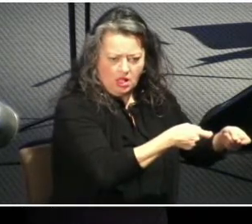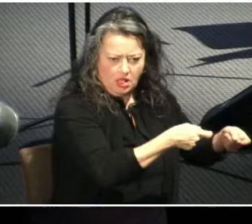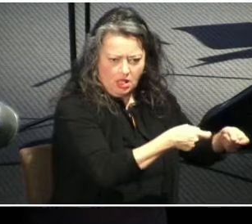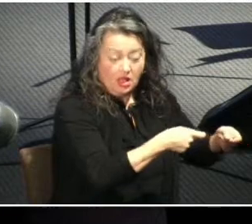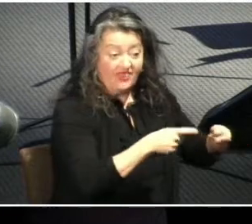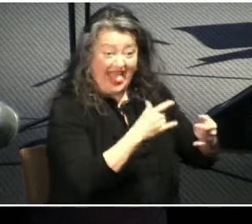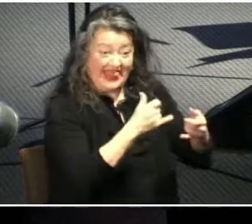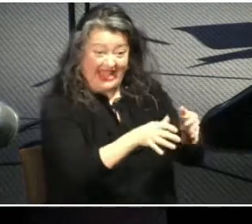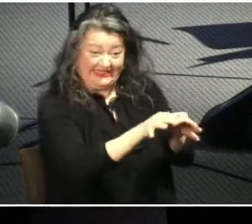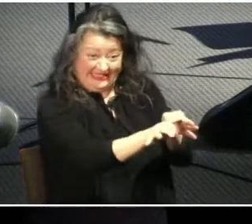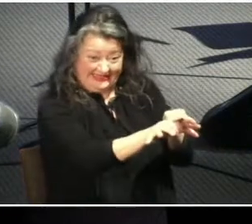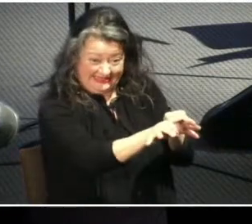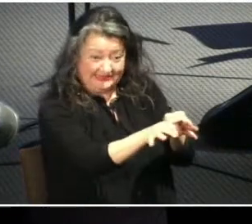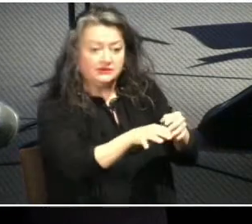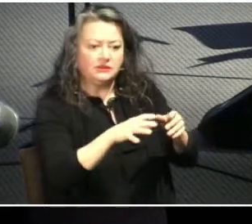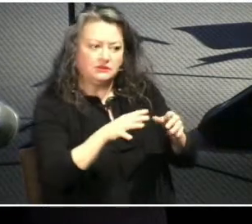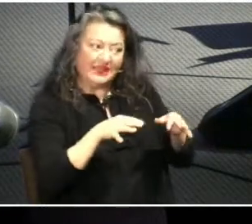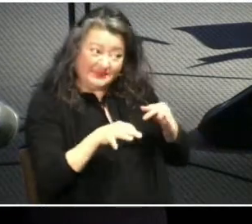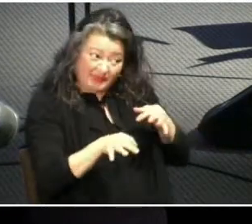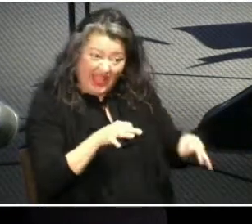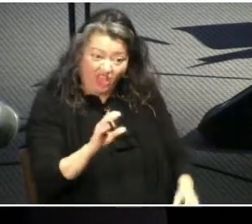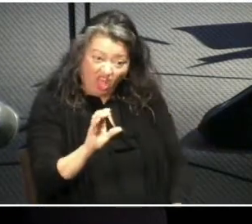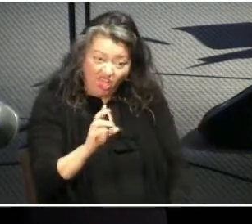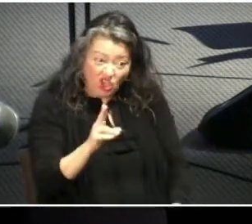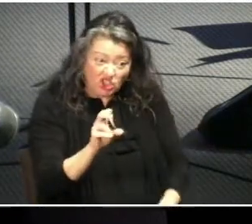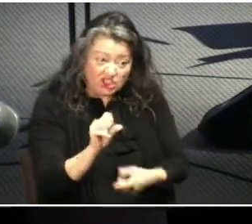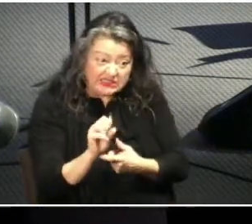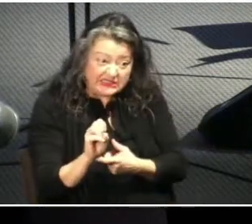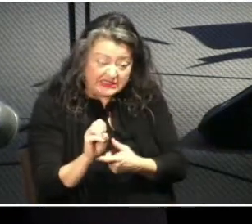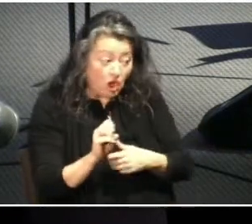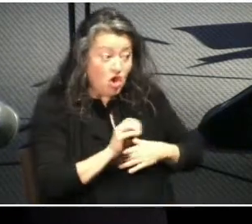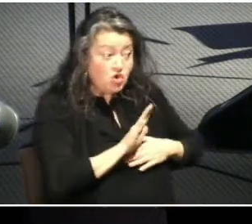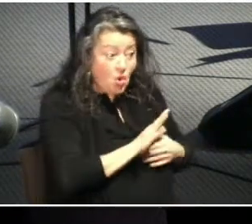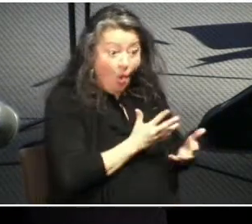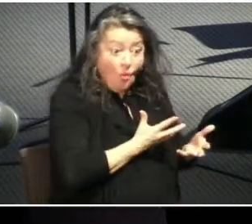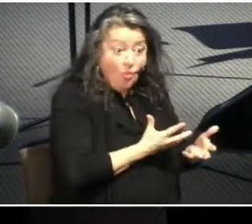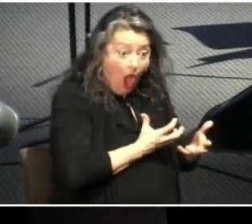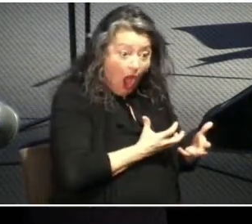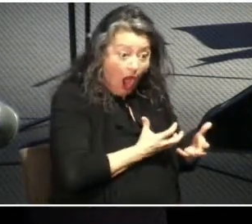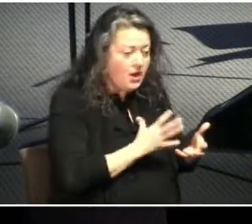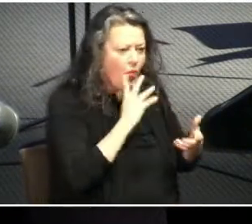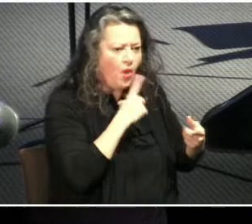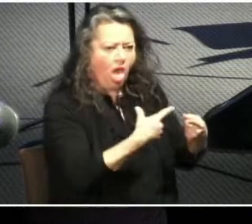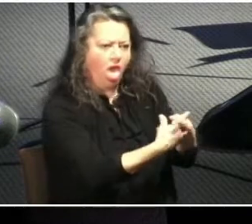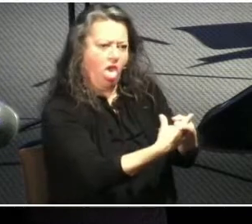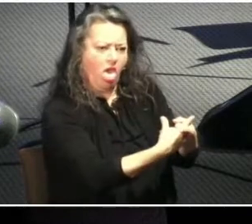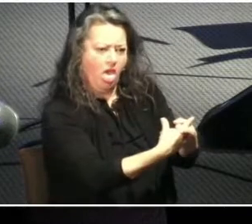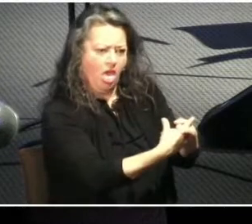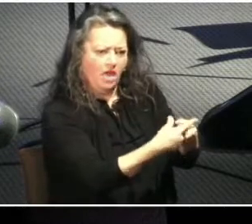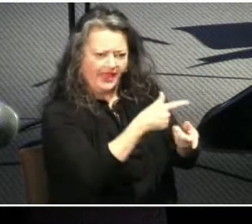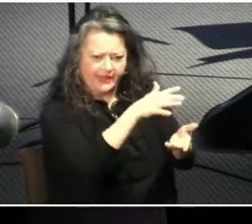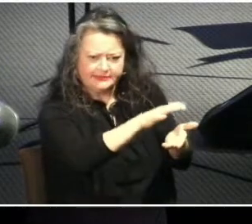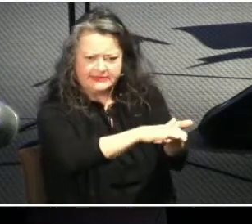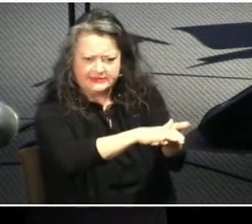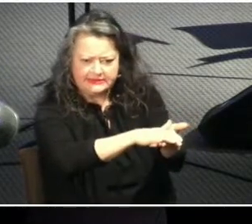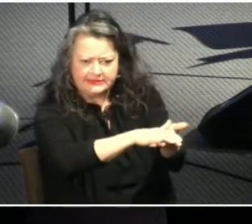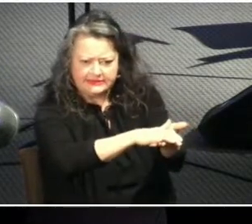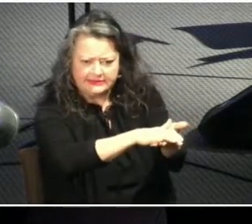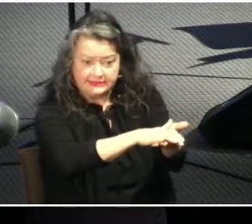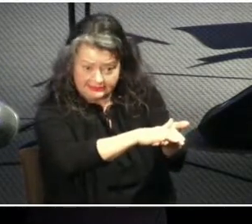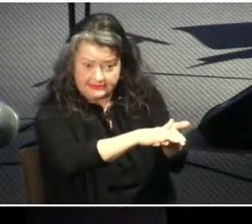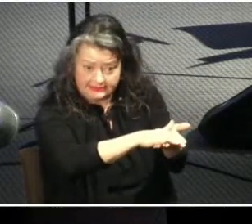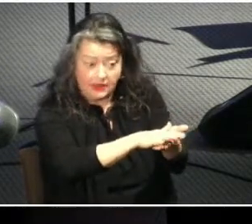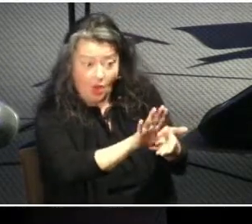the last sentence describes the curse on marriage your desire shall be contrary to your husband which means the wife's contrary